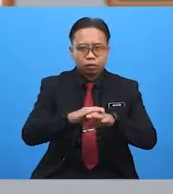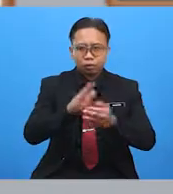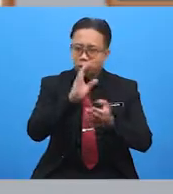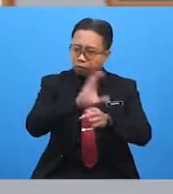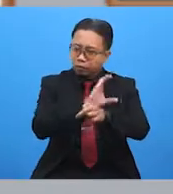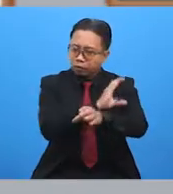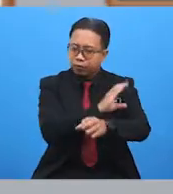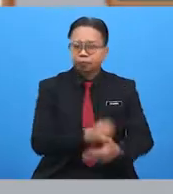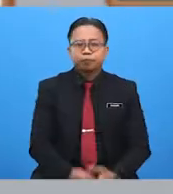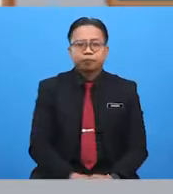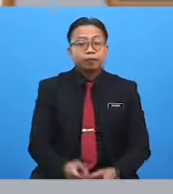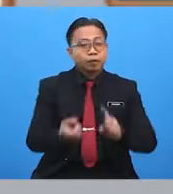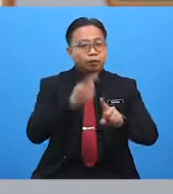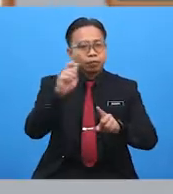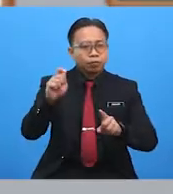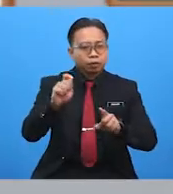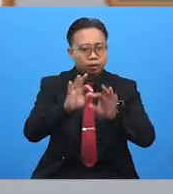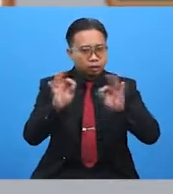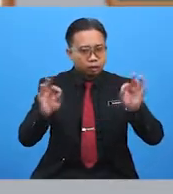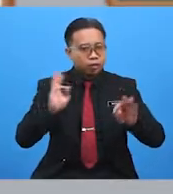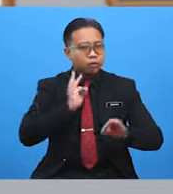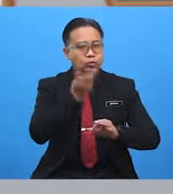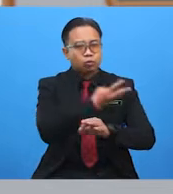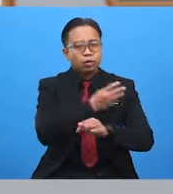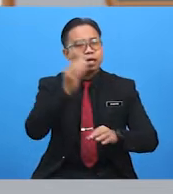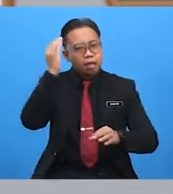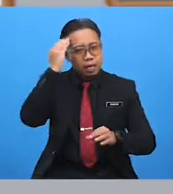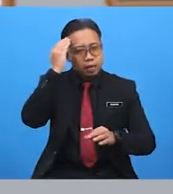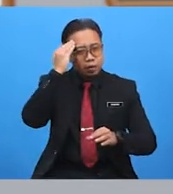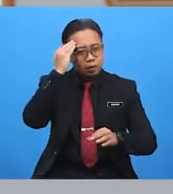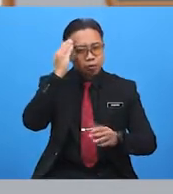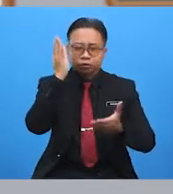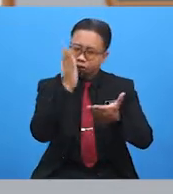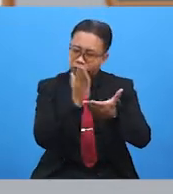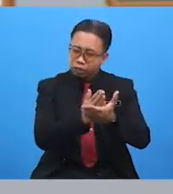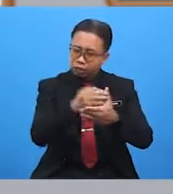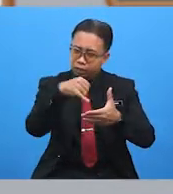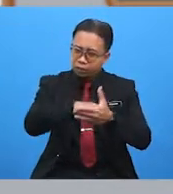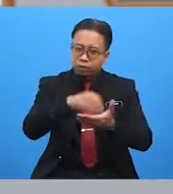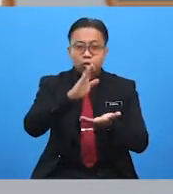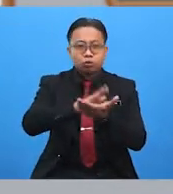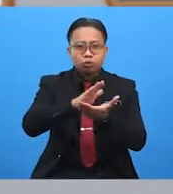From the text, we know that the students were stuck in school.